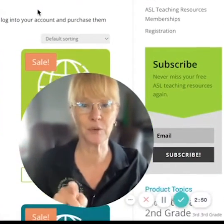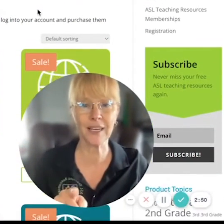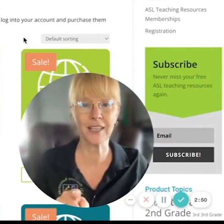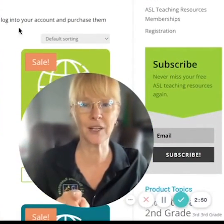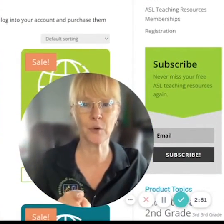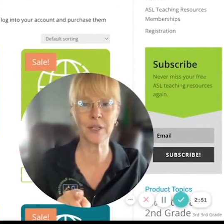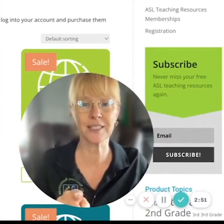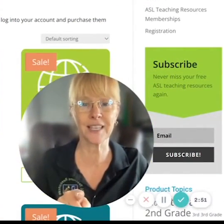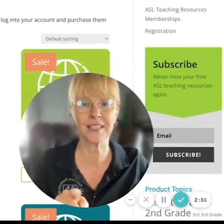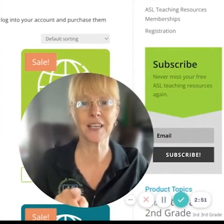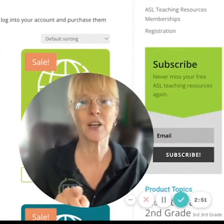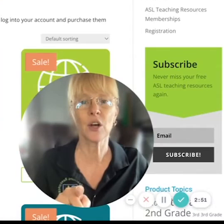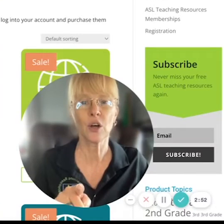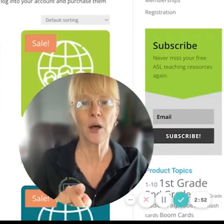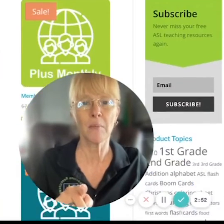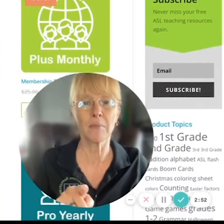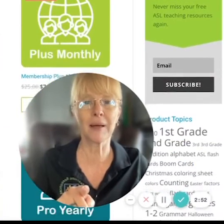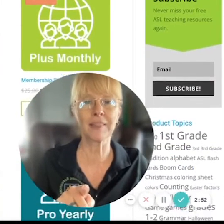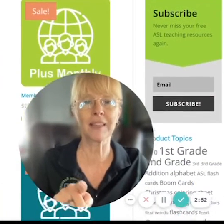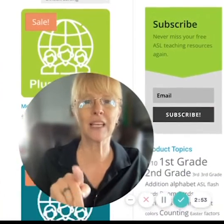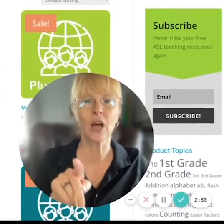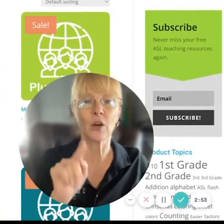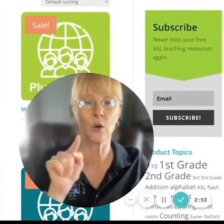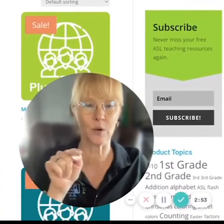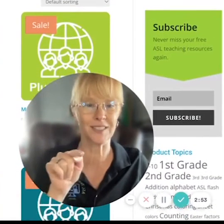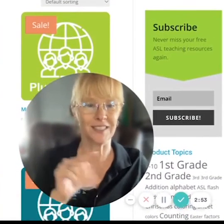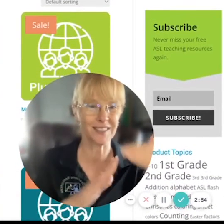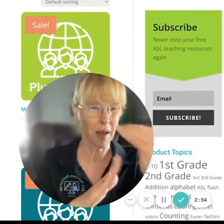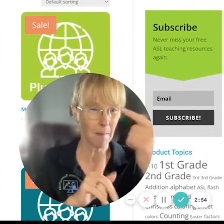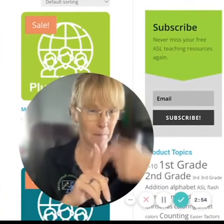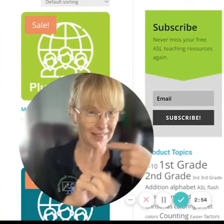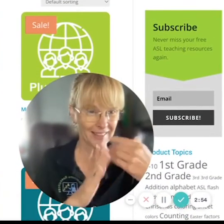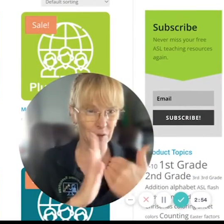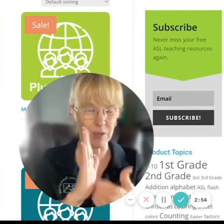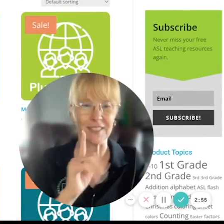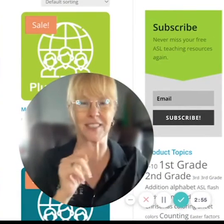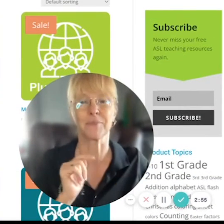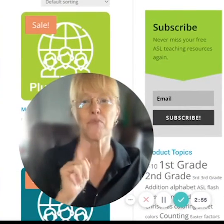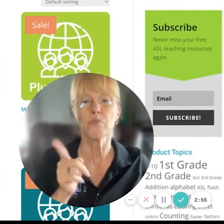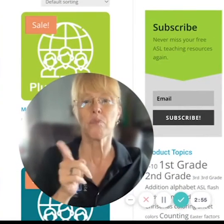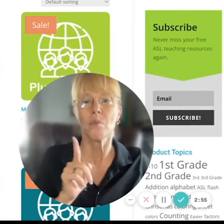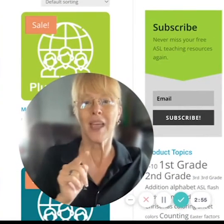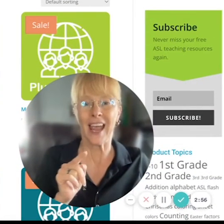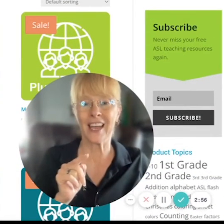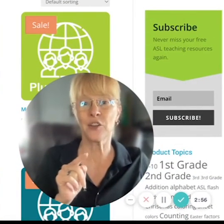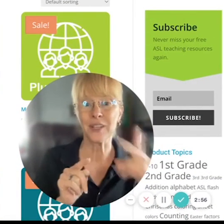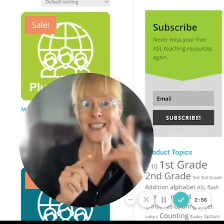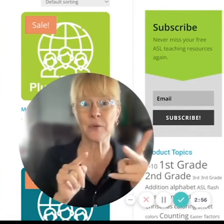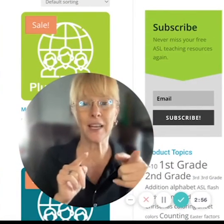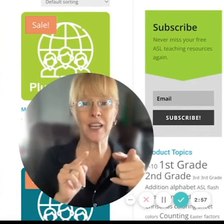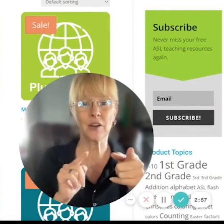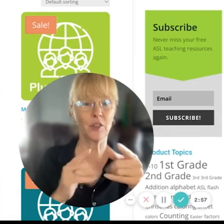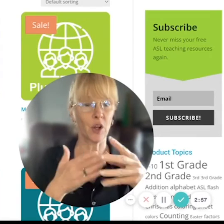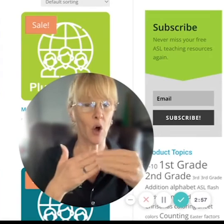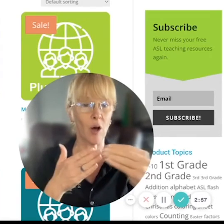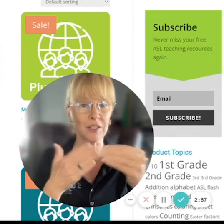yellow one right here where it says monthly courses monthly courses and you can see right here the cost